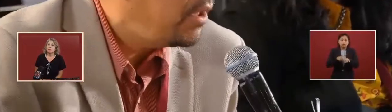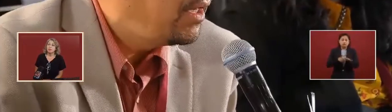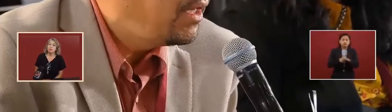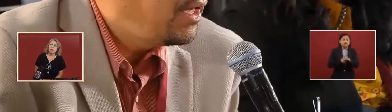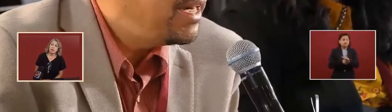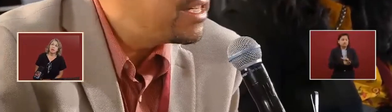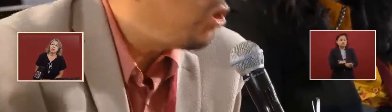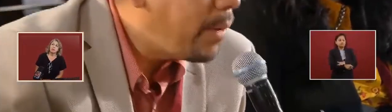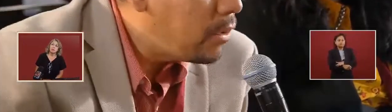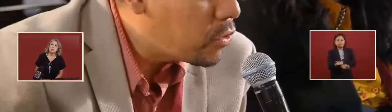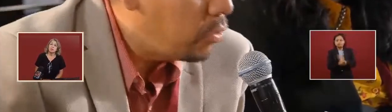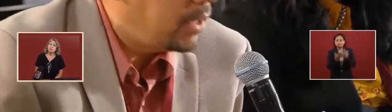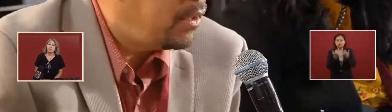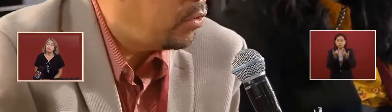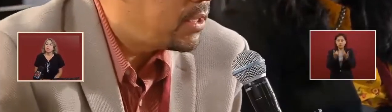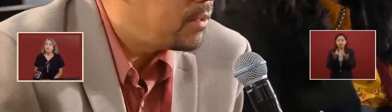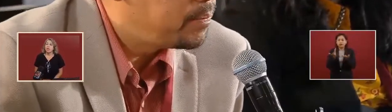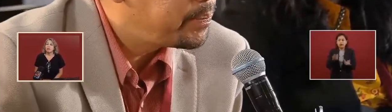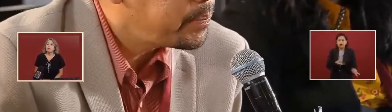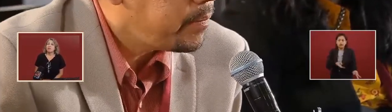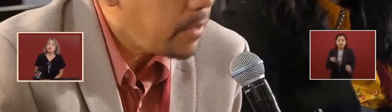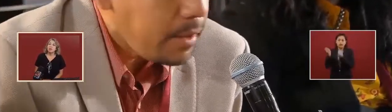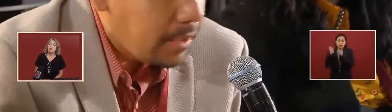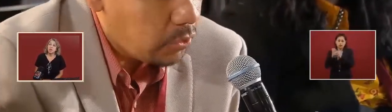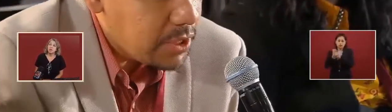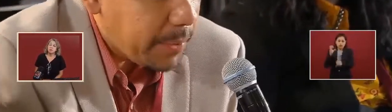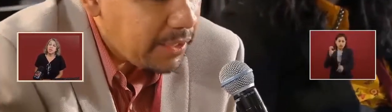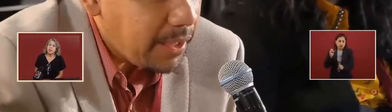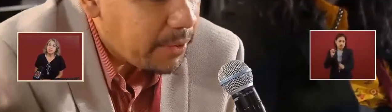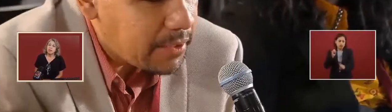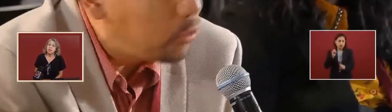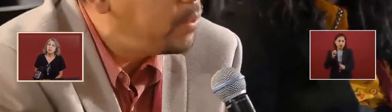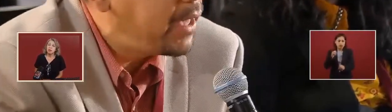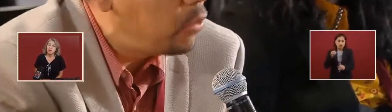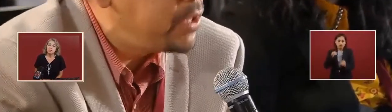if they don't agree to pay the money for the containers